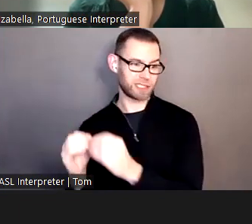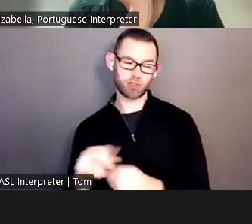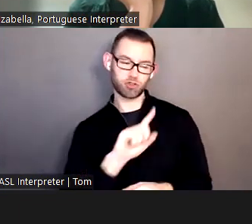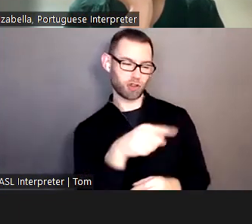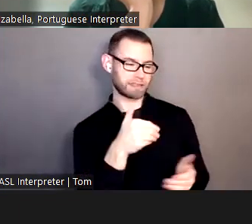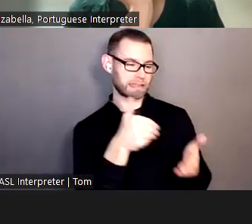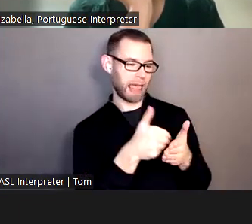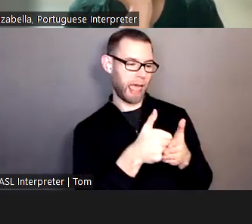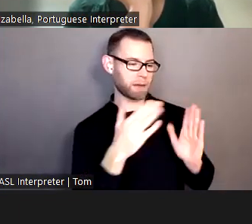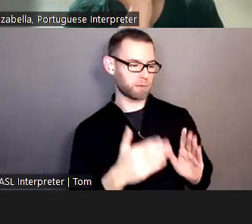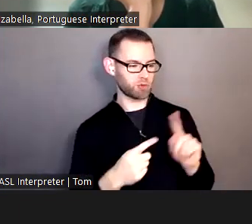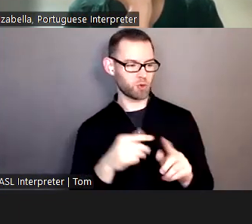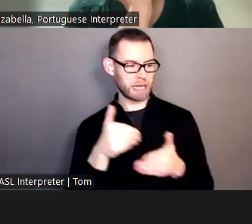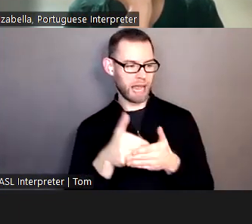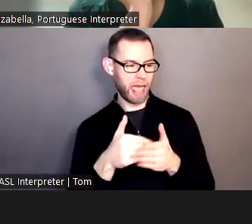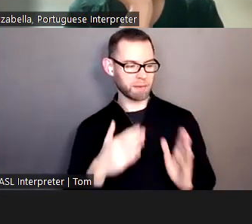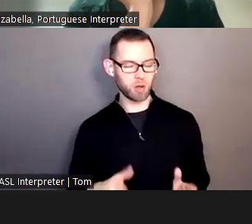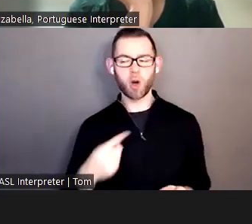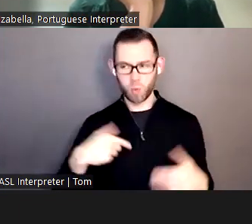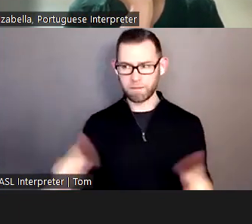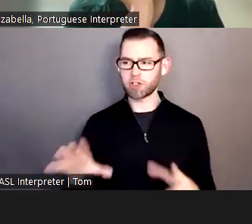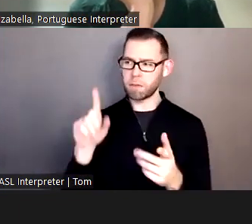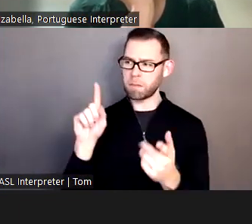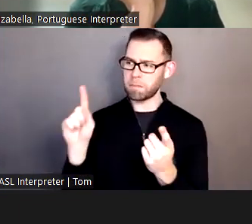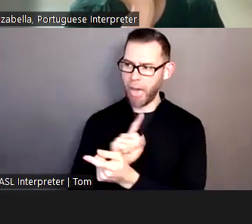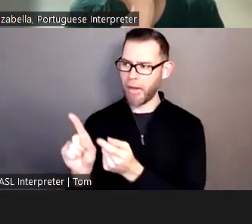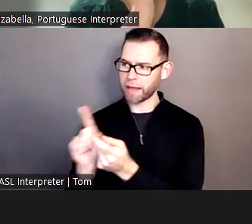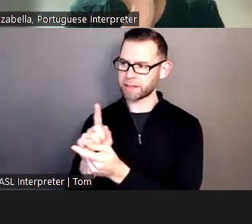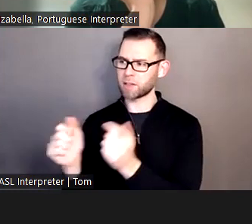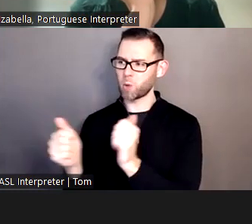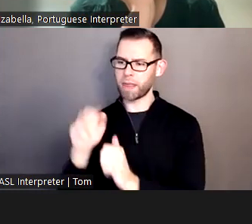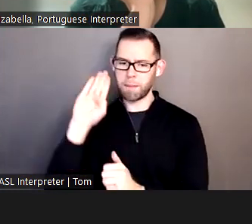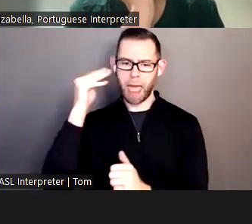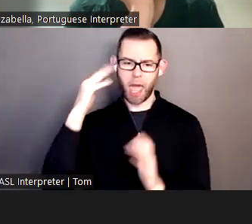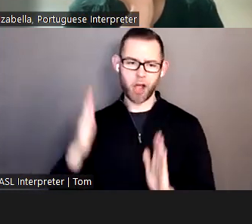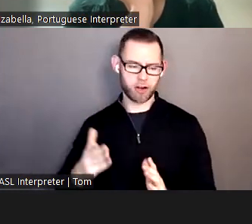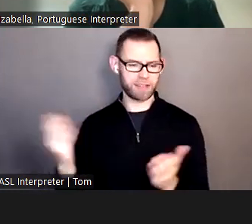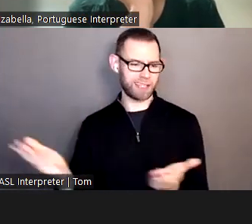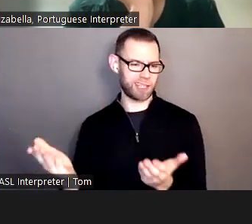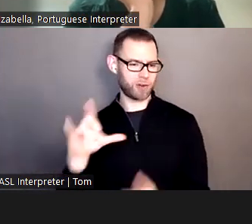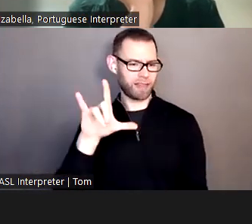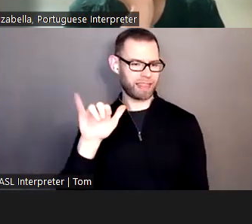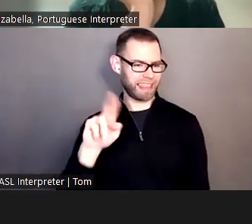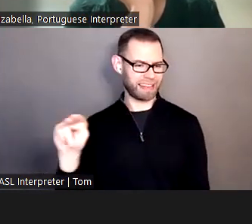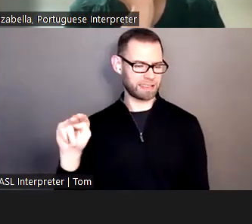major here in Lynn and. Well, other other